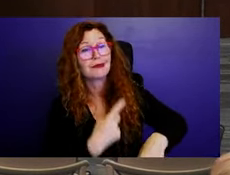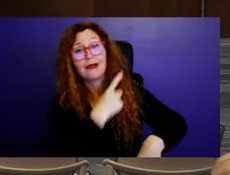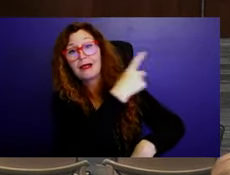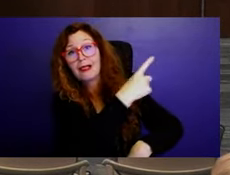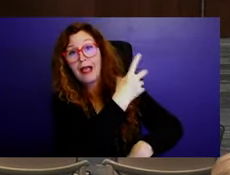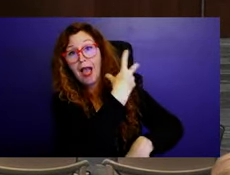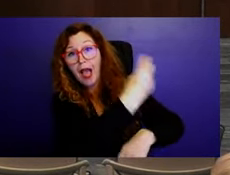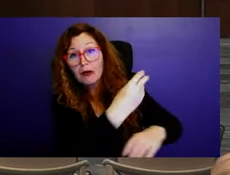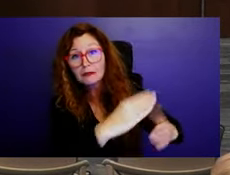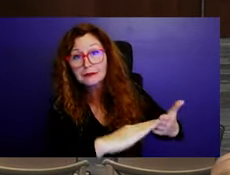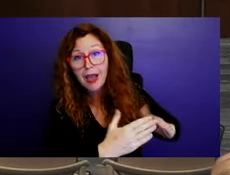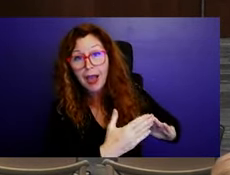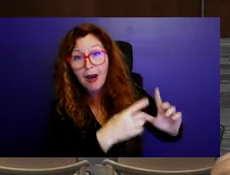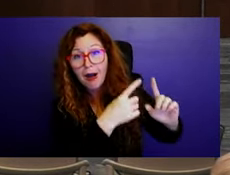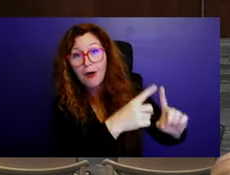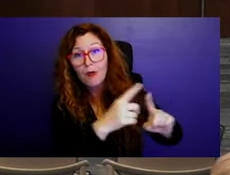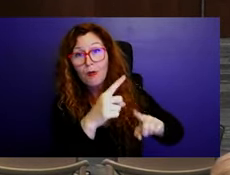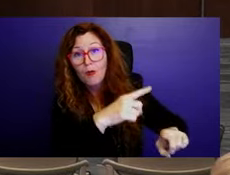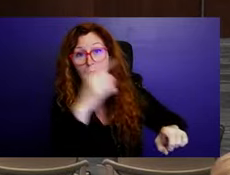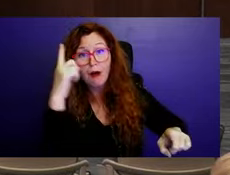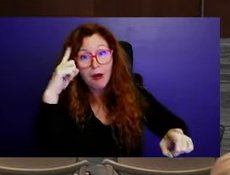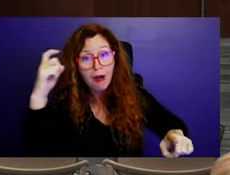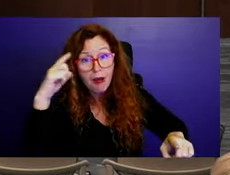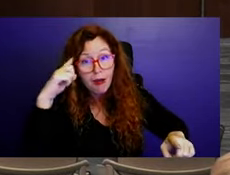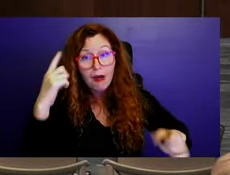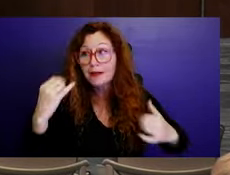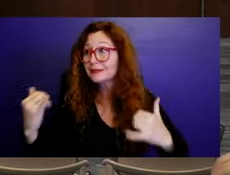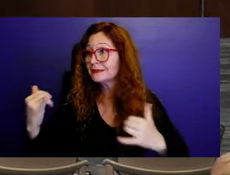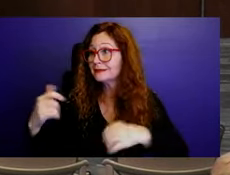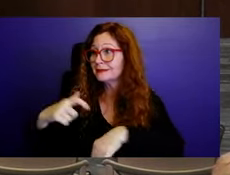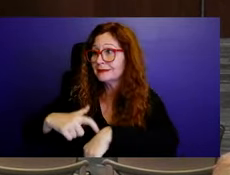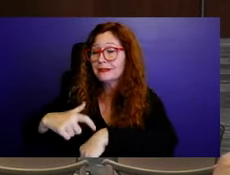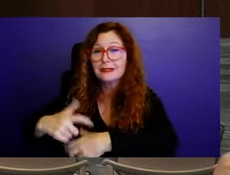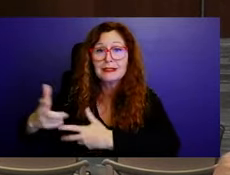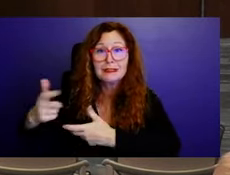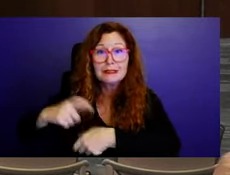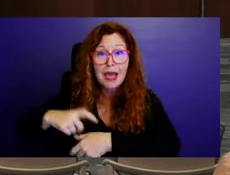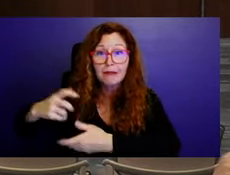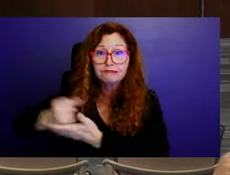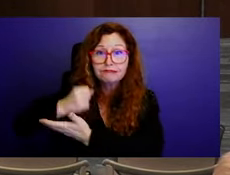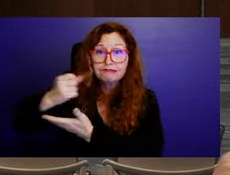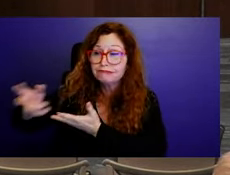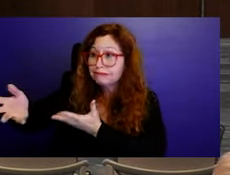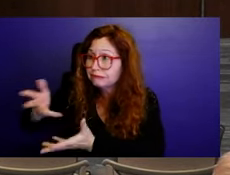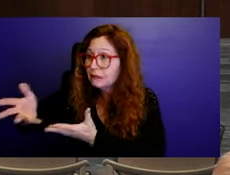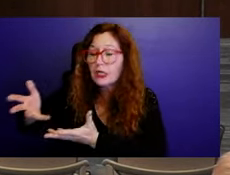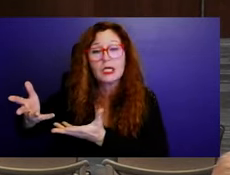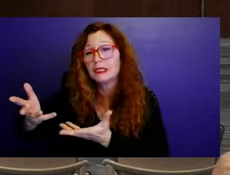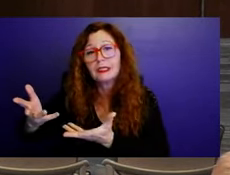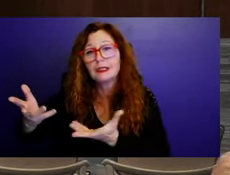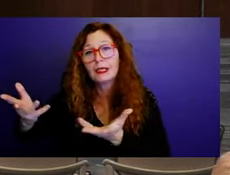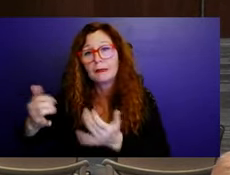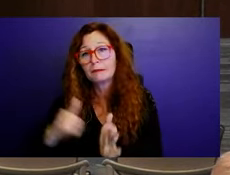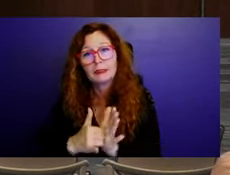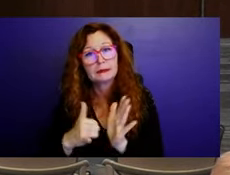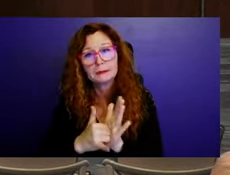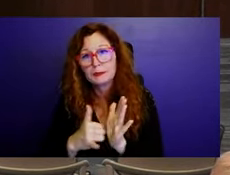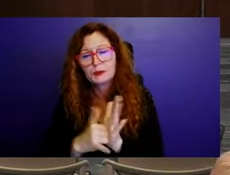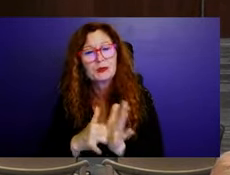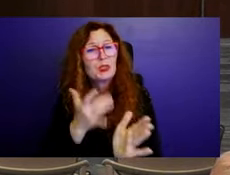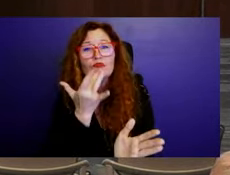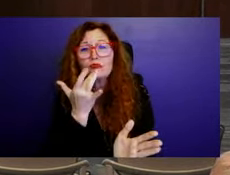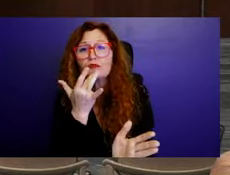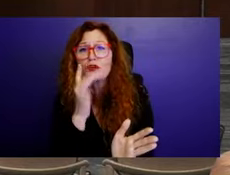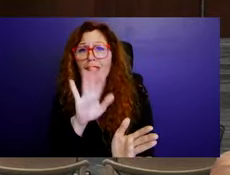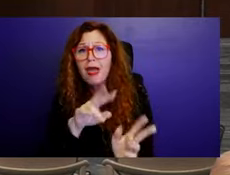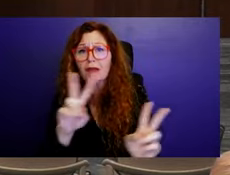you know, we're all busy today. We didn't get the, um, the opportunity to have some questions answered. All right. I don't know